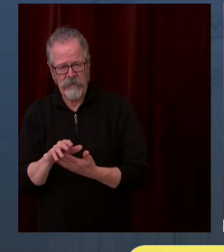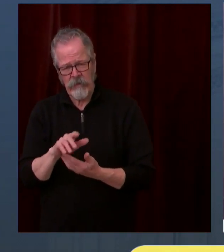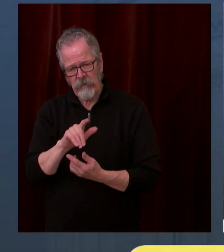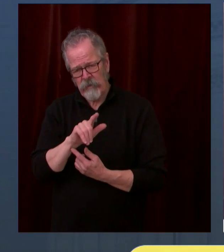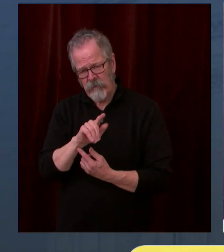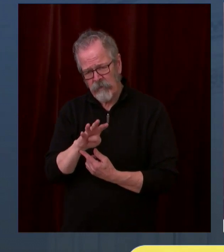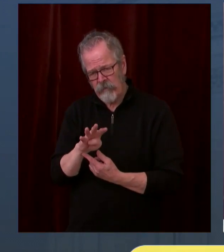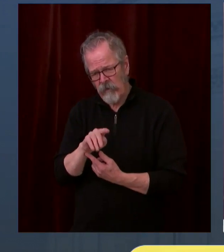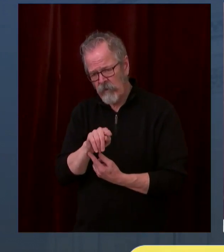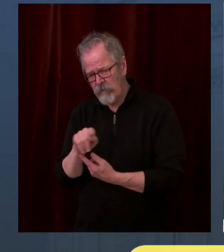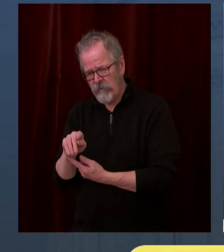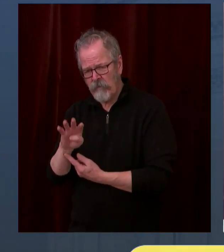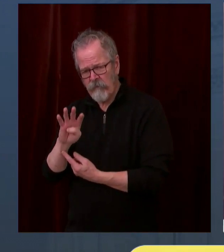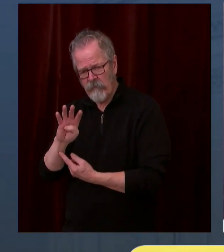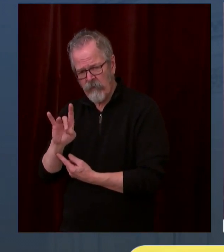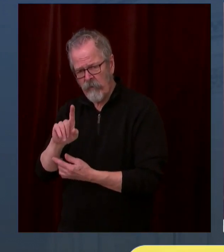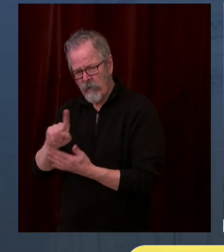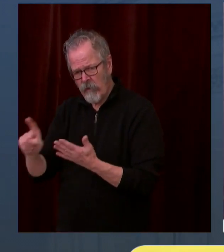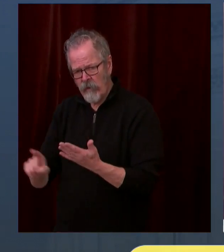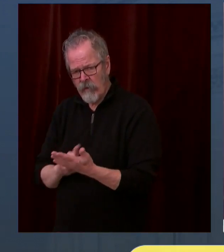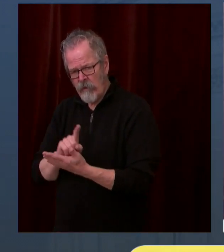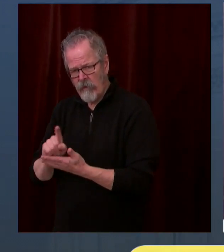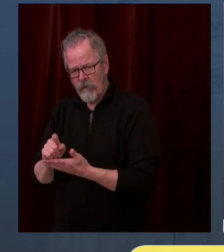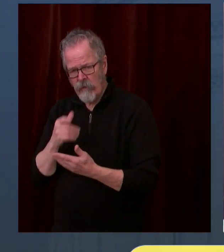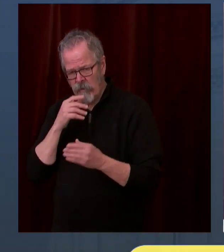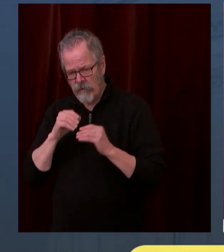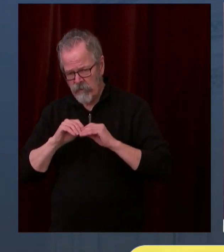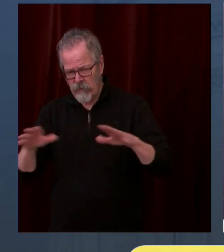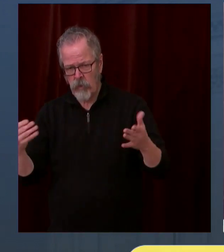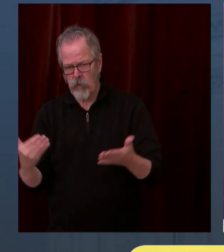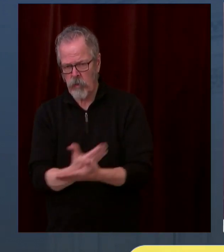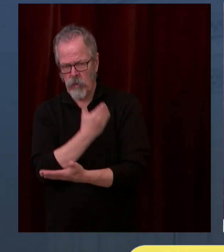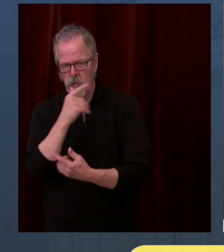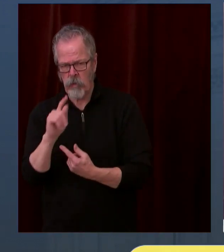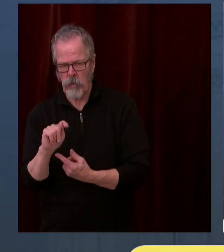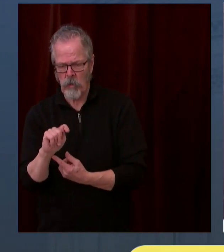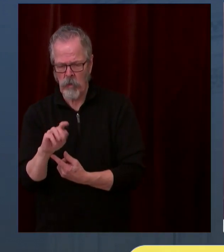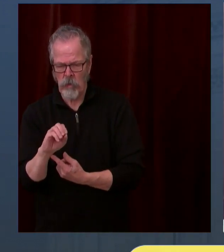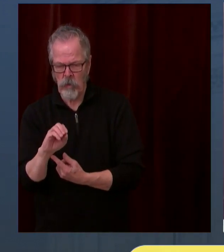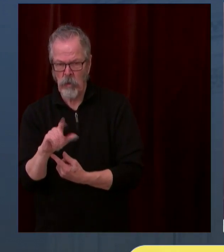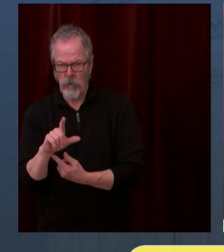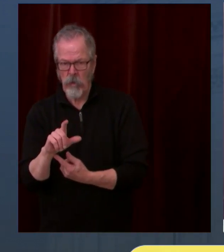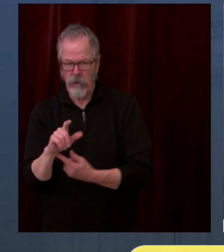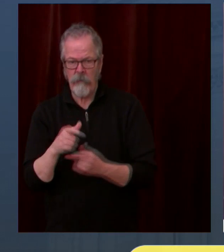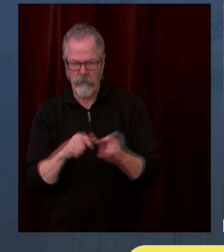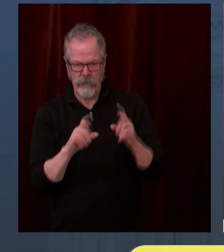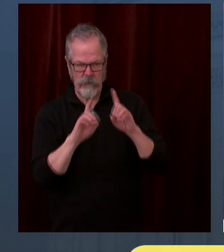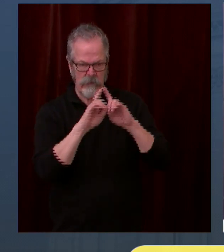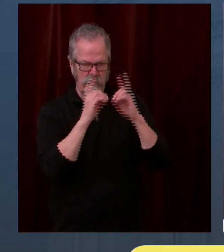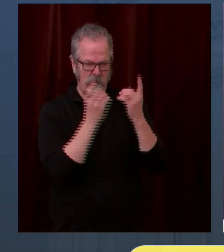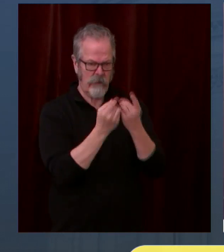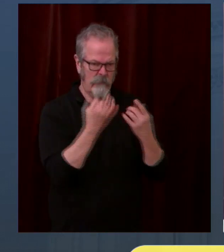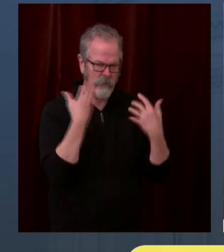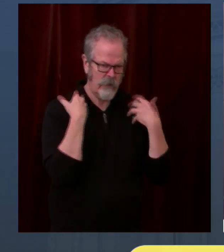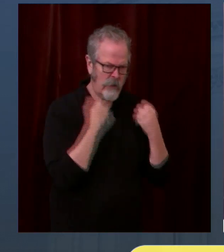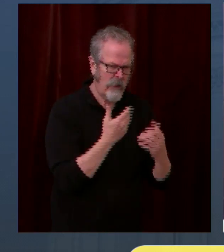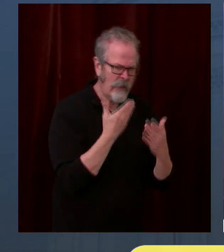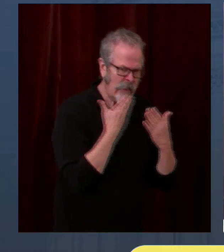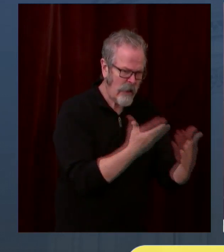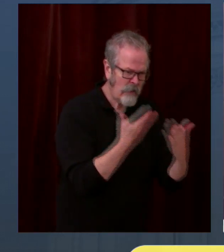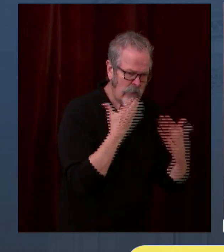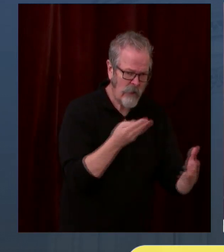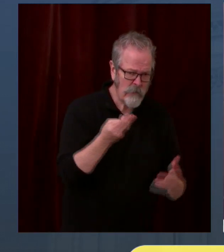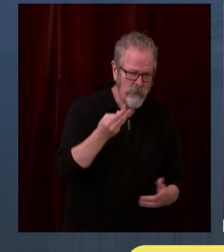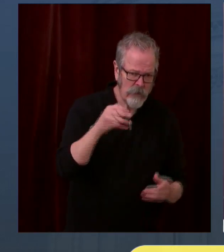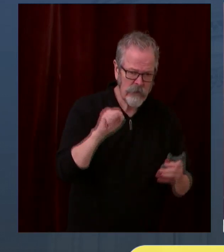the Department of Health. And I really want to thank Microsoft and Brad and his team for this, because again, as the